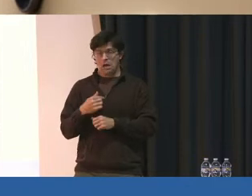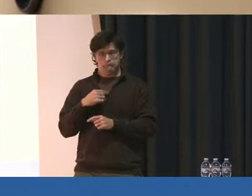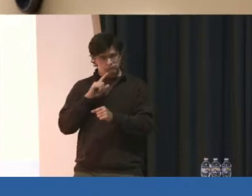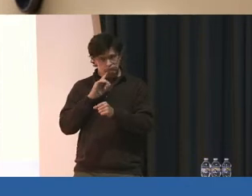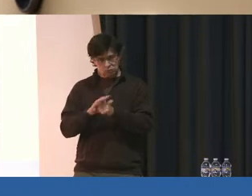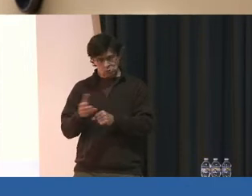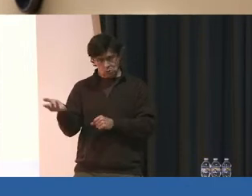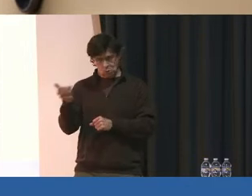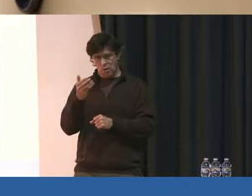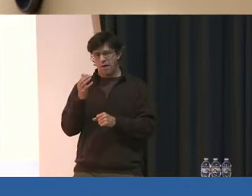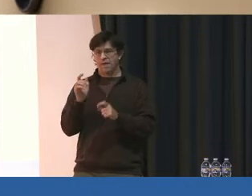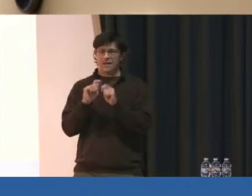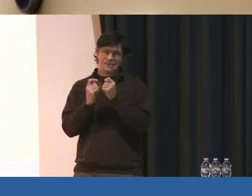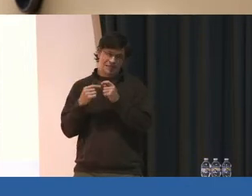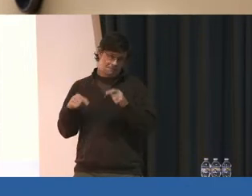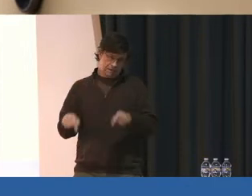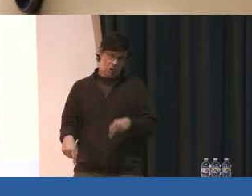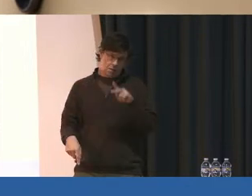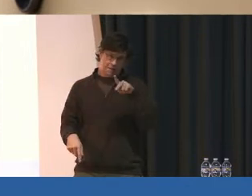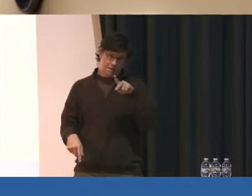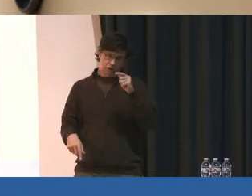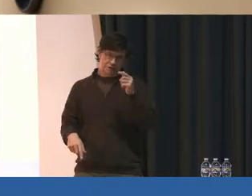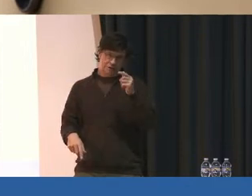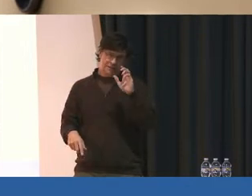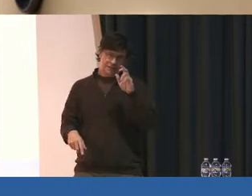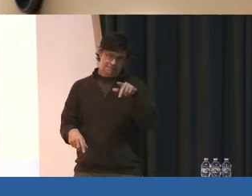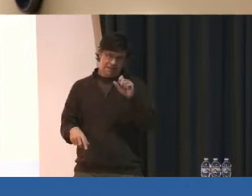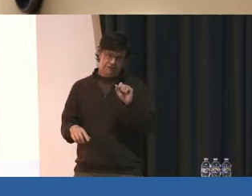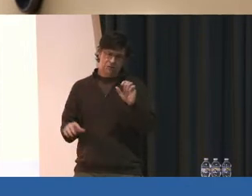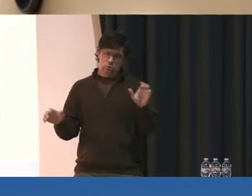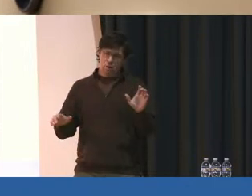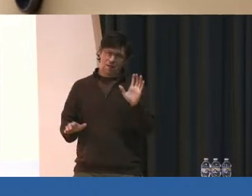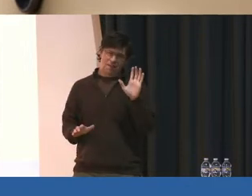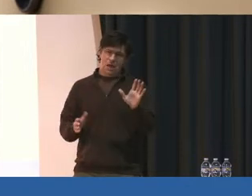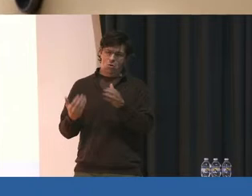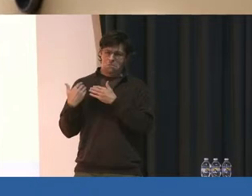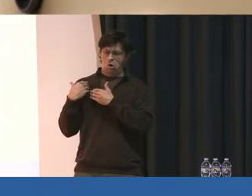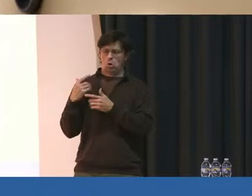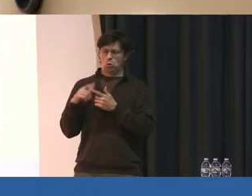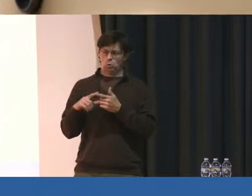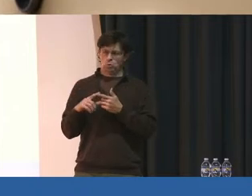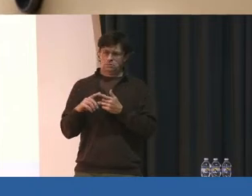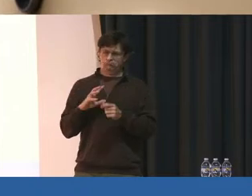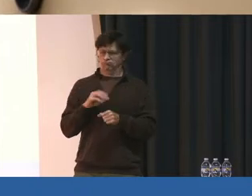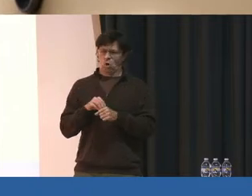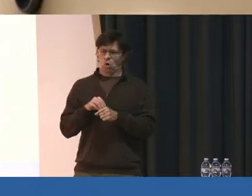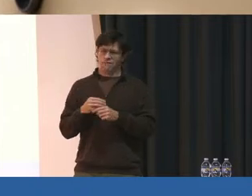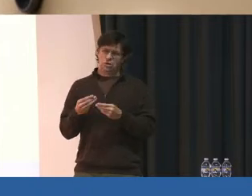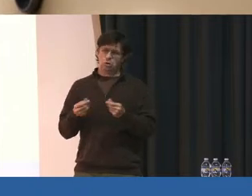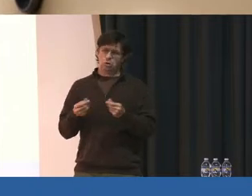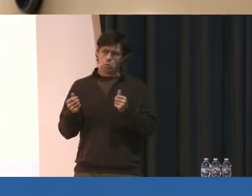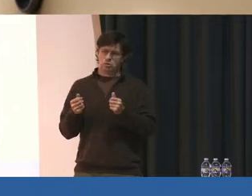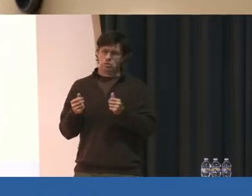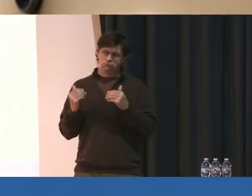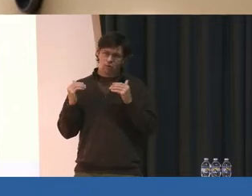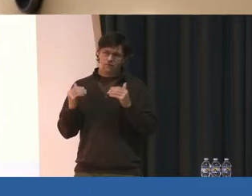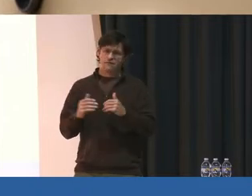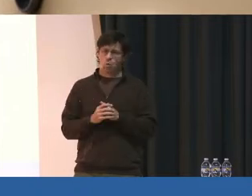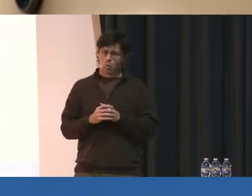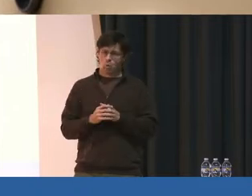you that the team here at PGCPS is doing their part to be a part of the solution moving forward.